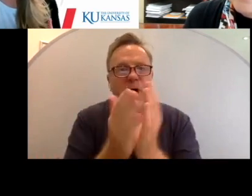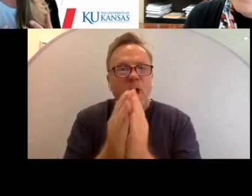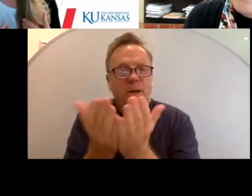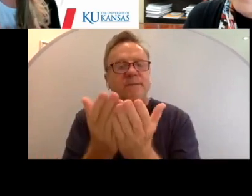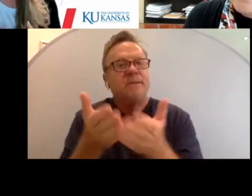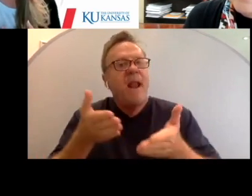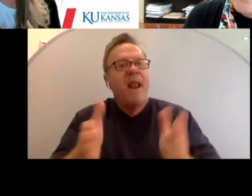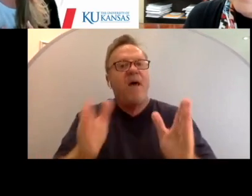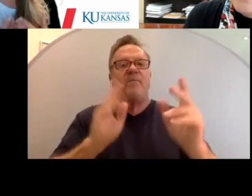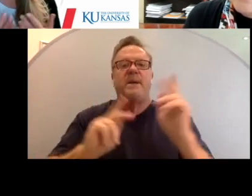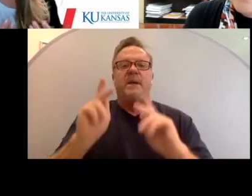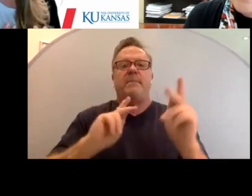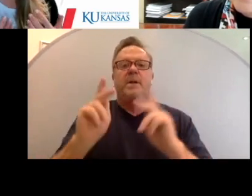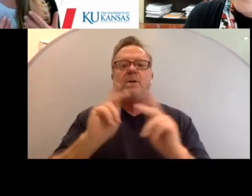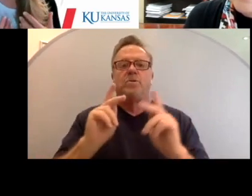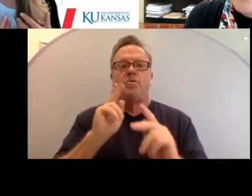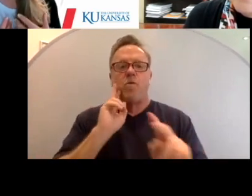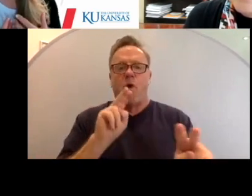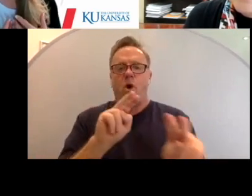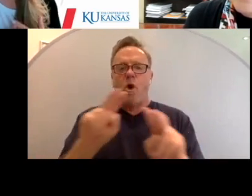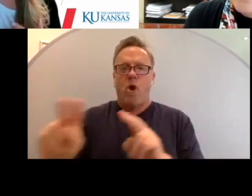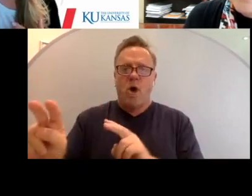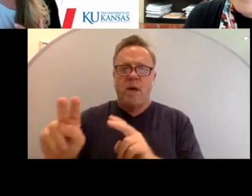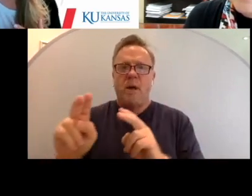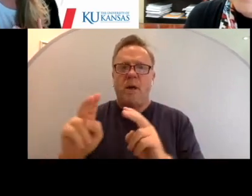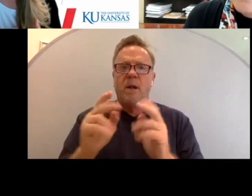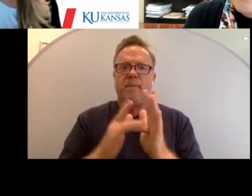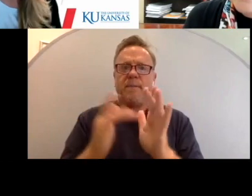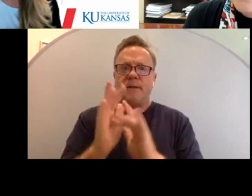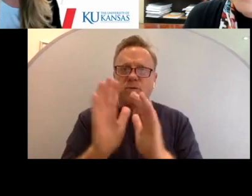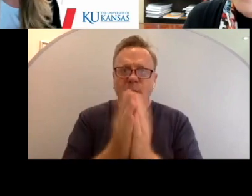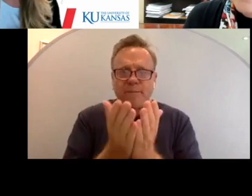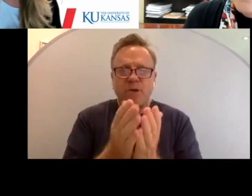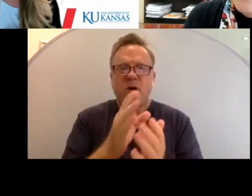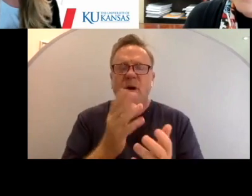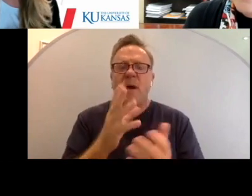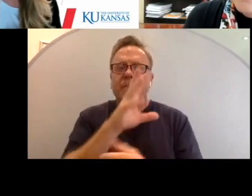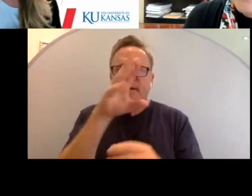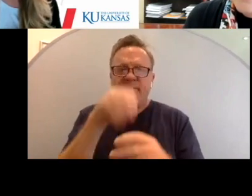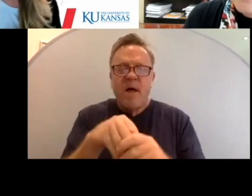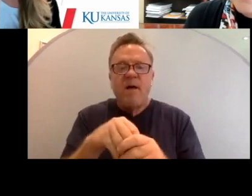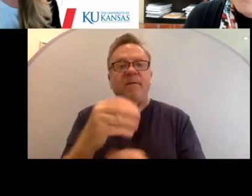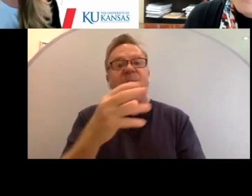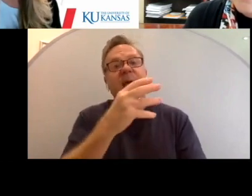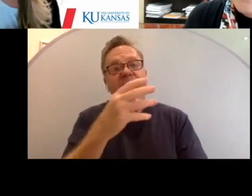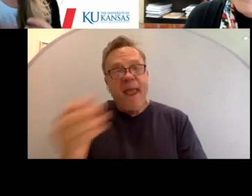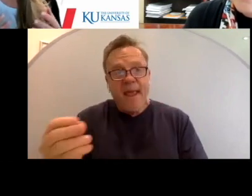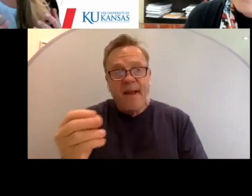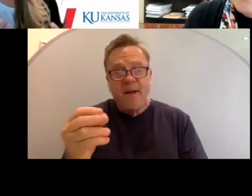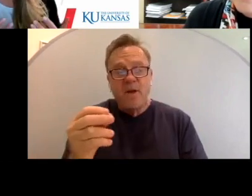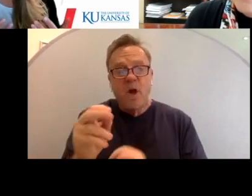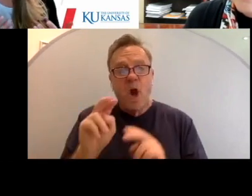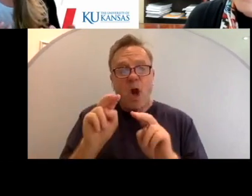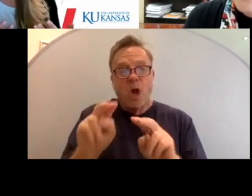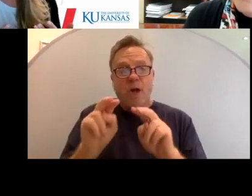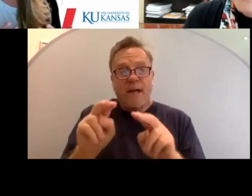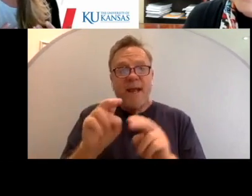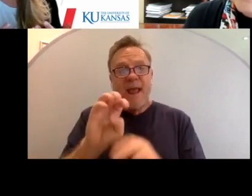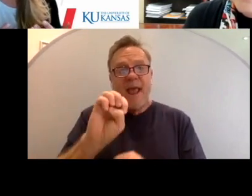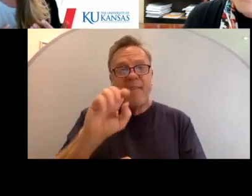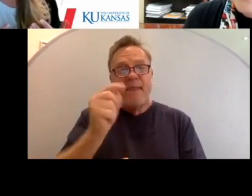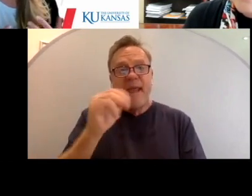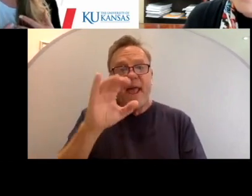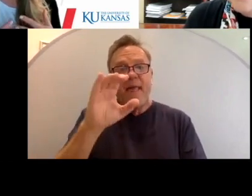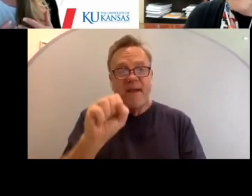for folks to look at scripture and engage in that, as well as looking at the ethics of